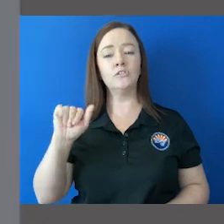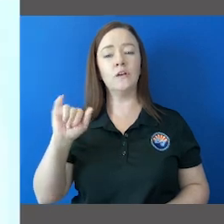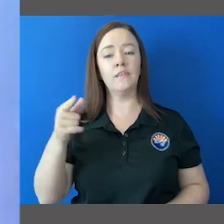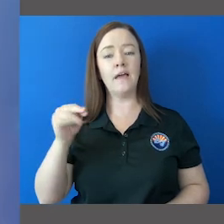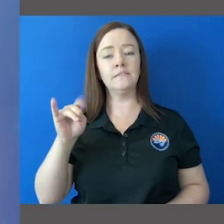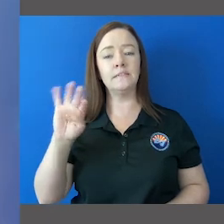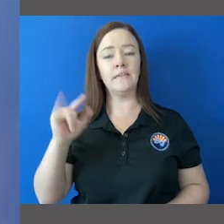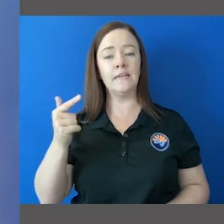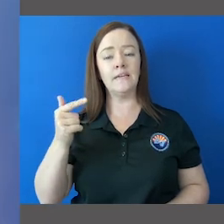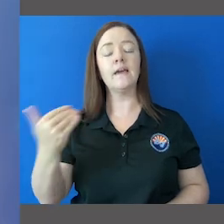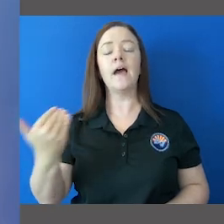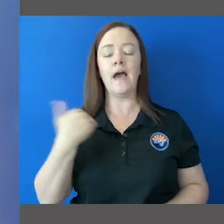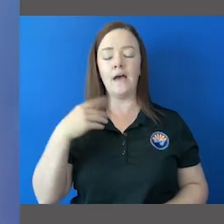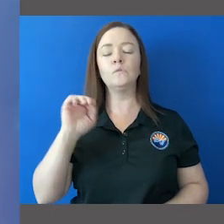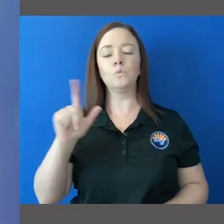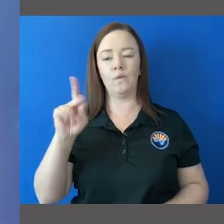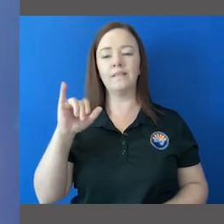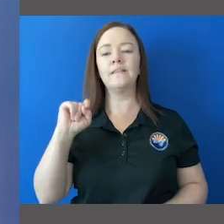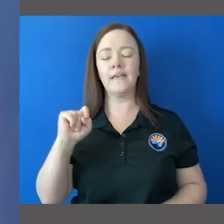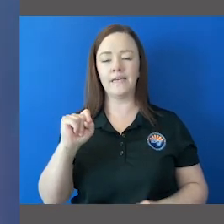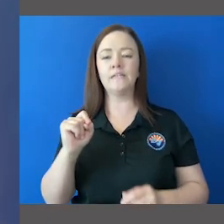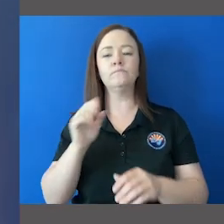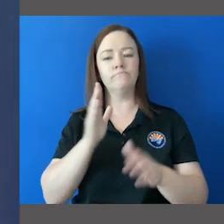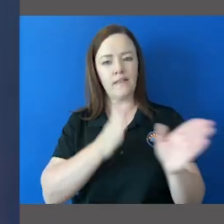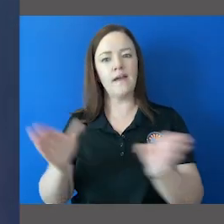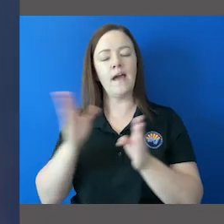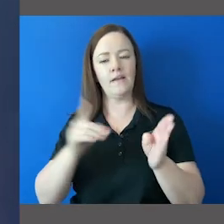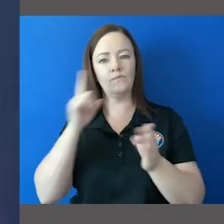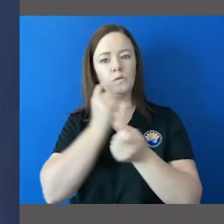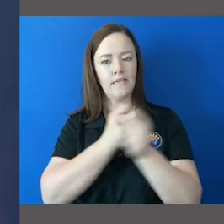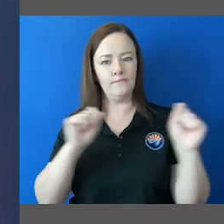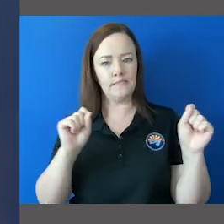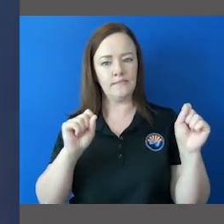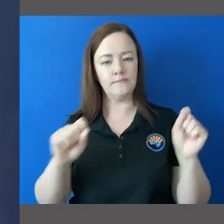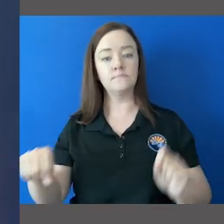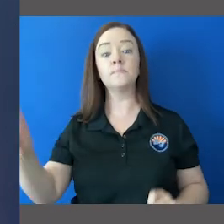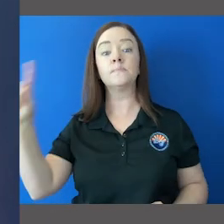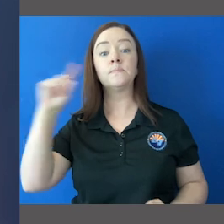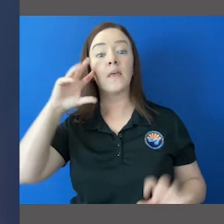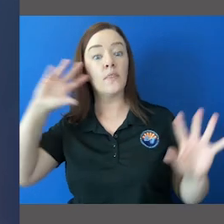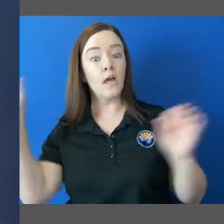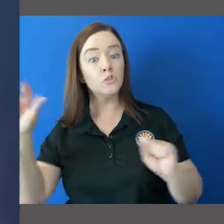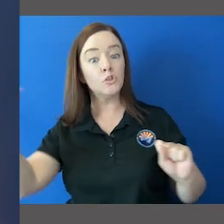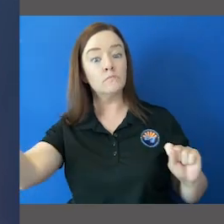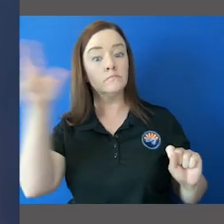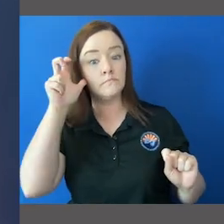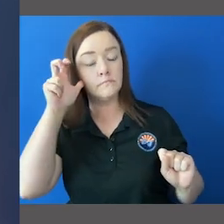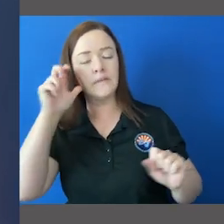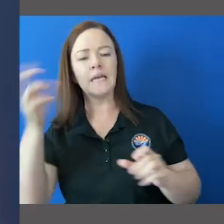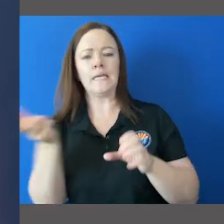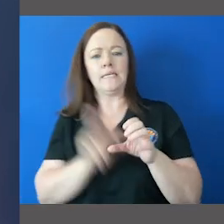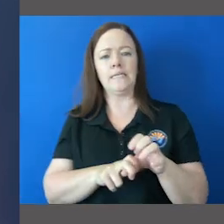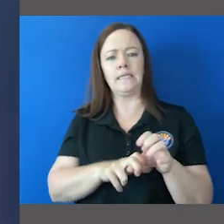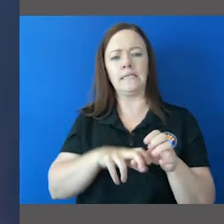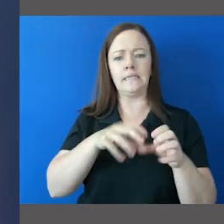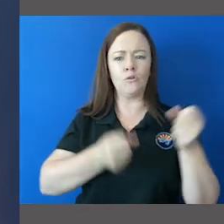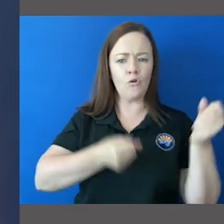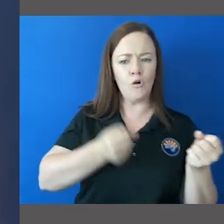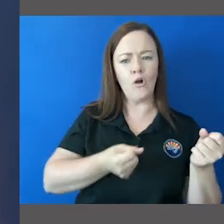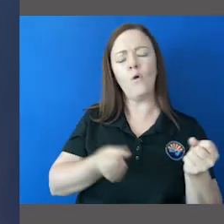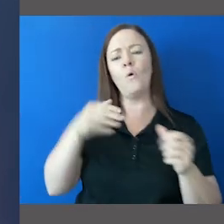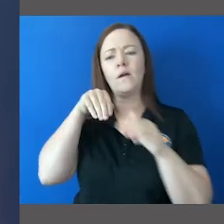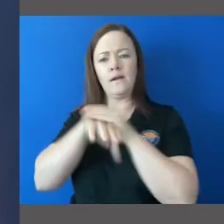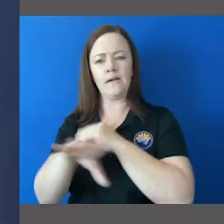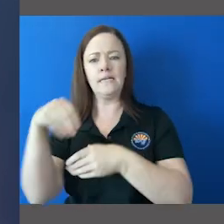your thunder get indoors or in your vehicle avoid open shelters fields beaches